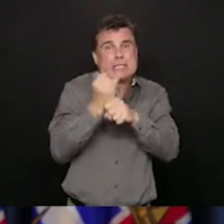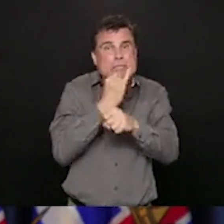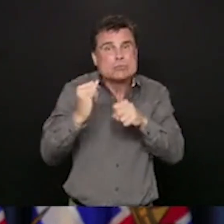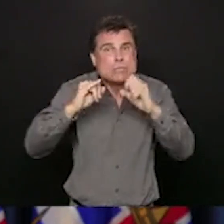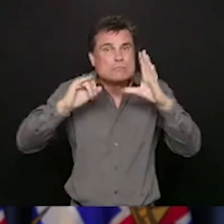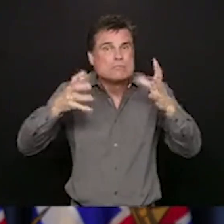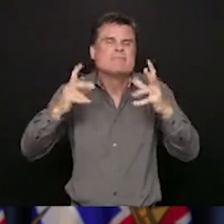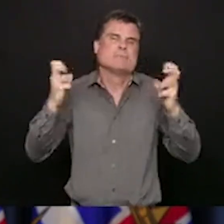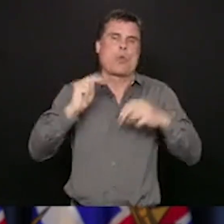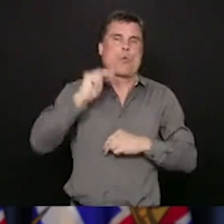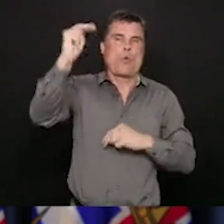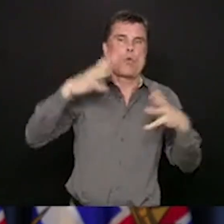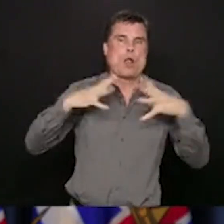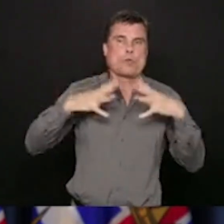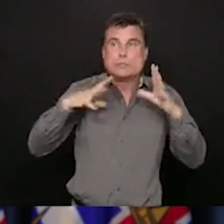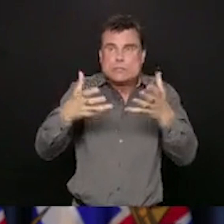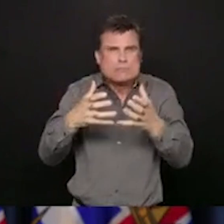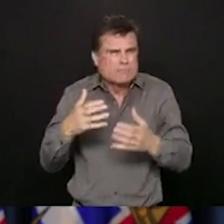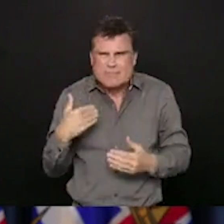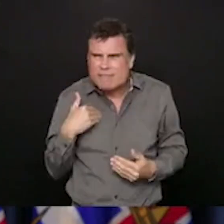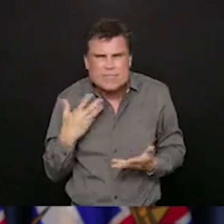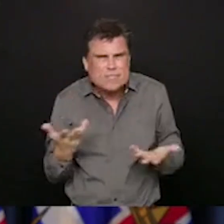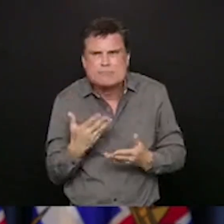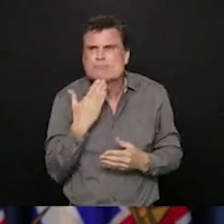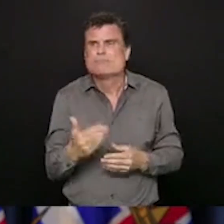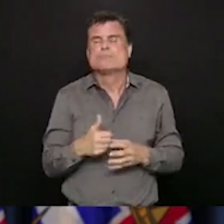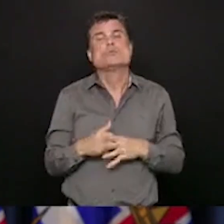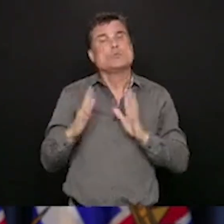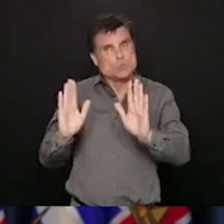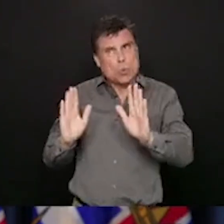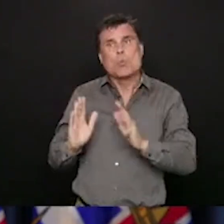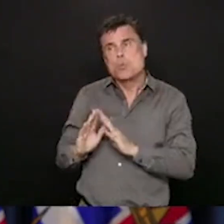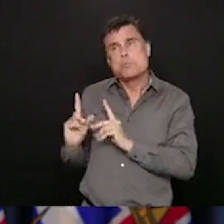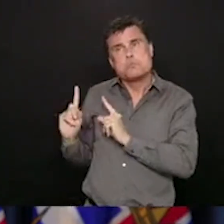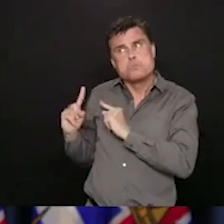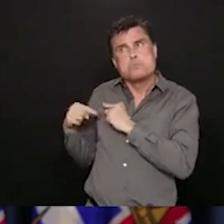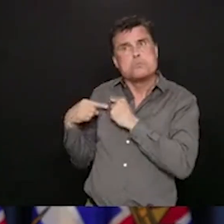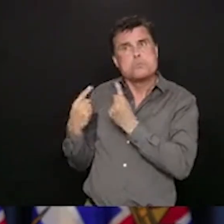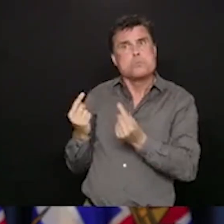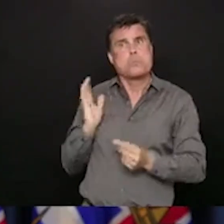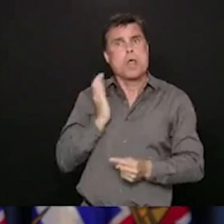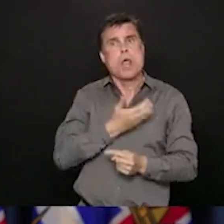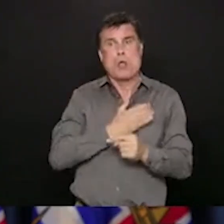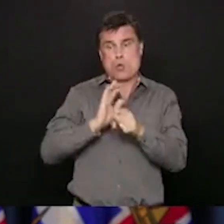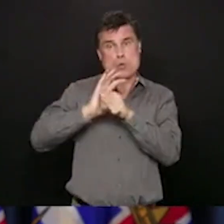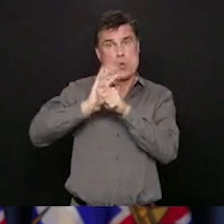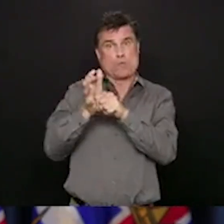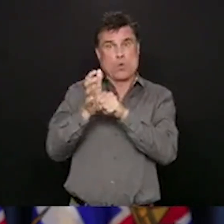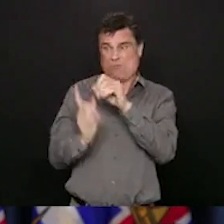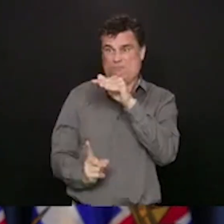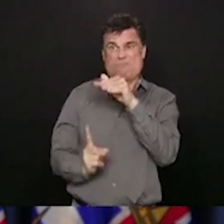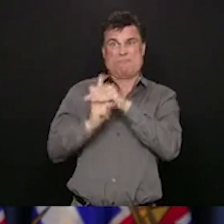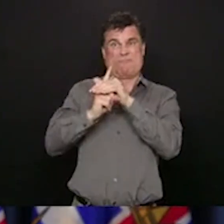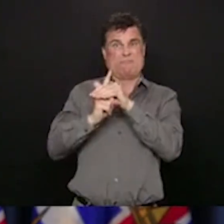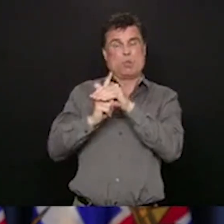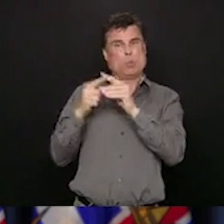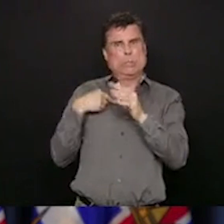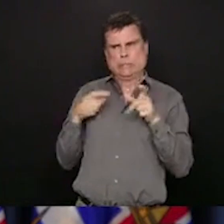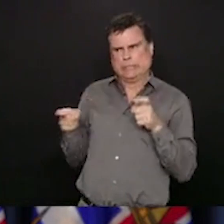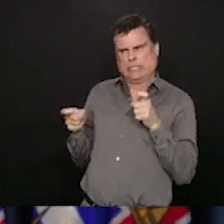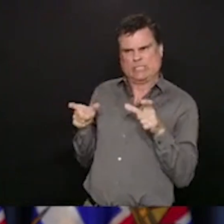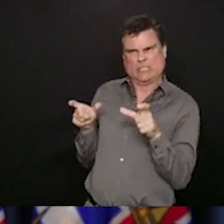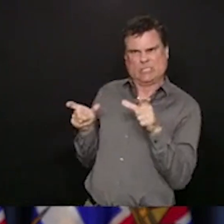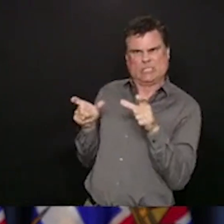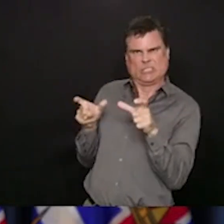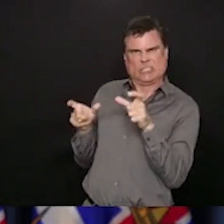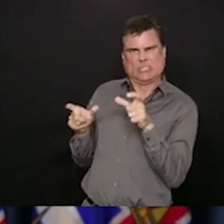minimum. These are the types of things that investors look at when they're looking at now freeing up their dollars when we look at recovery and stimulus into